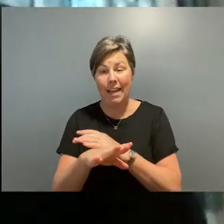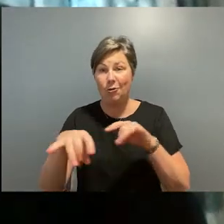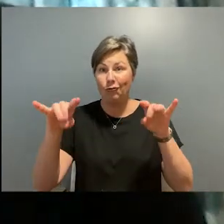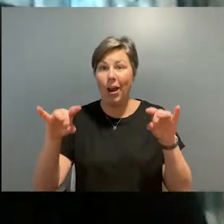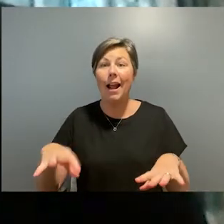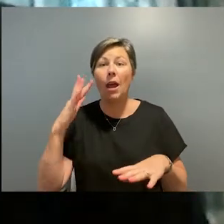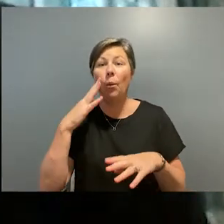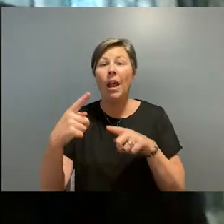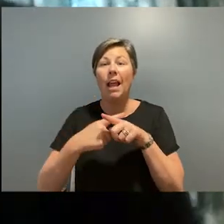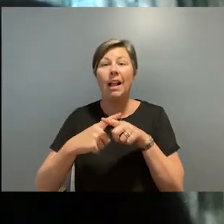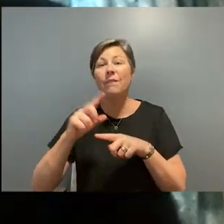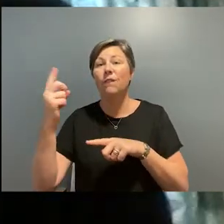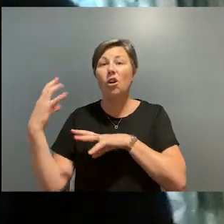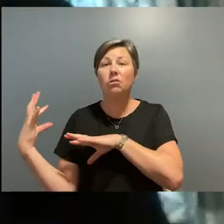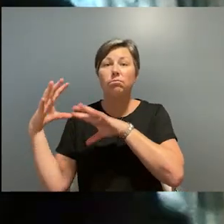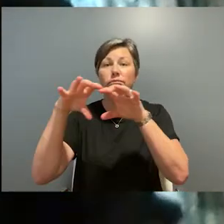wars here in Australia.